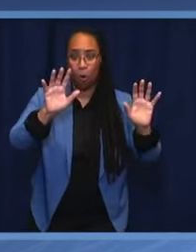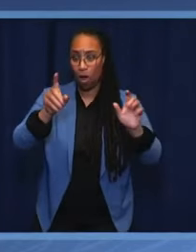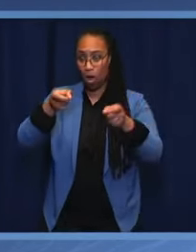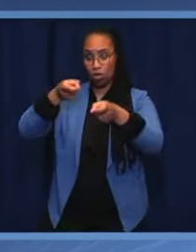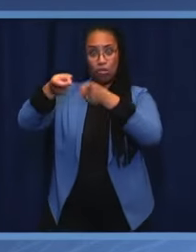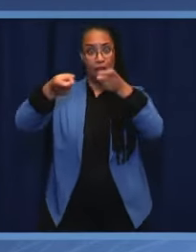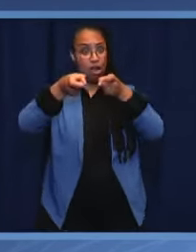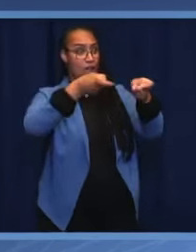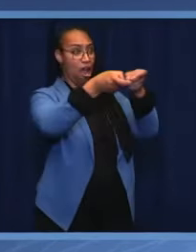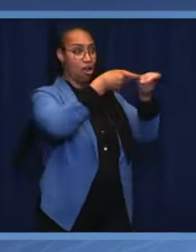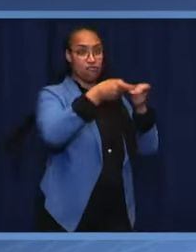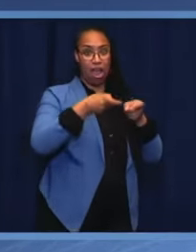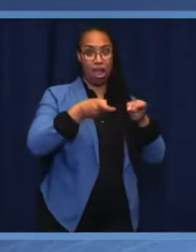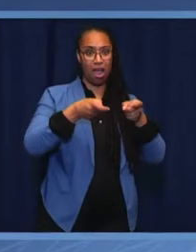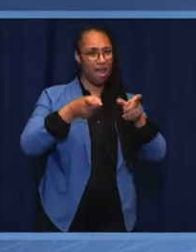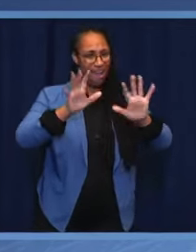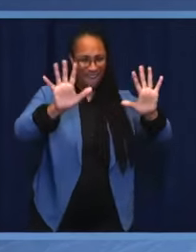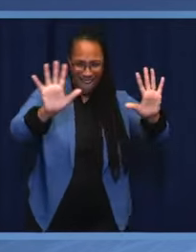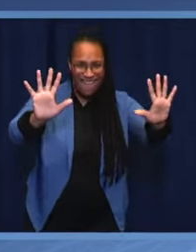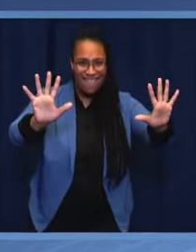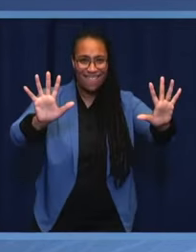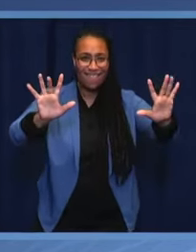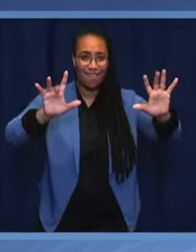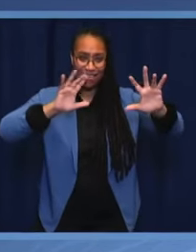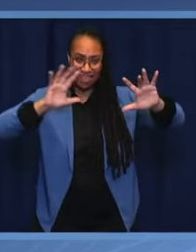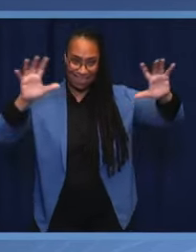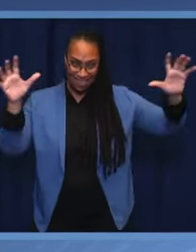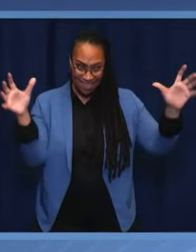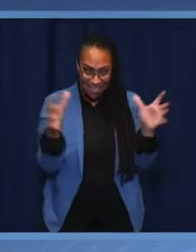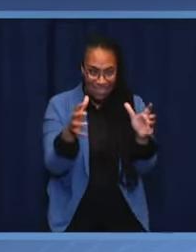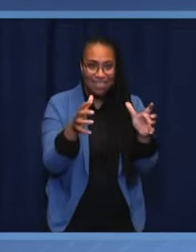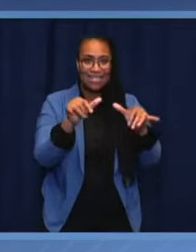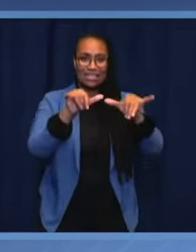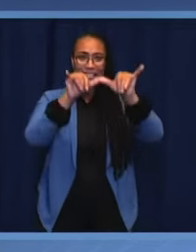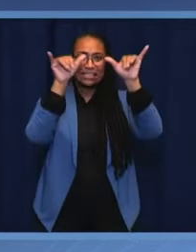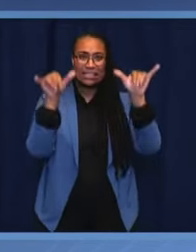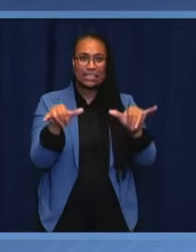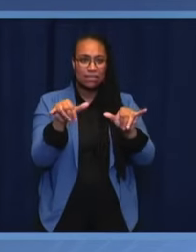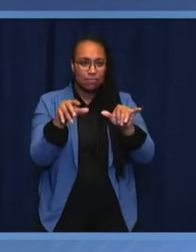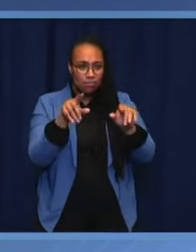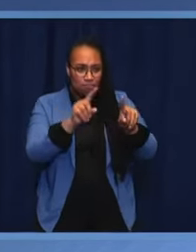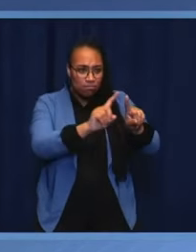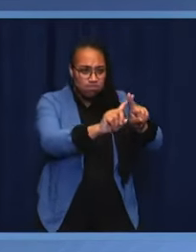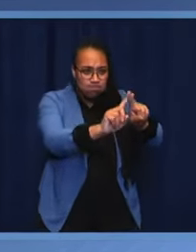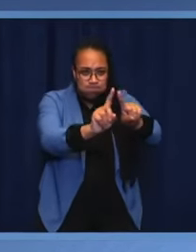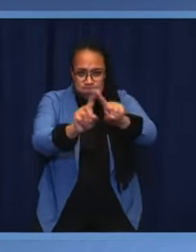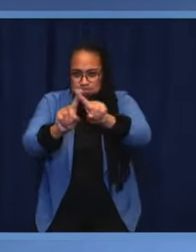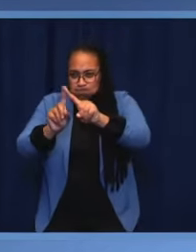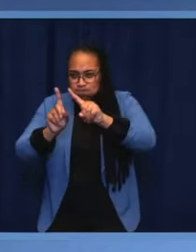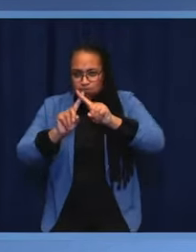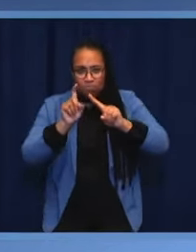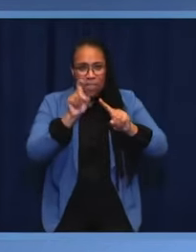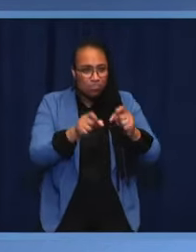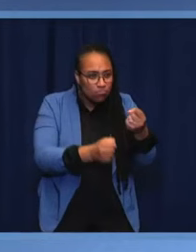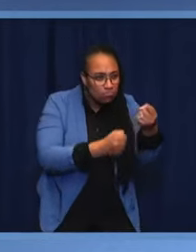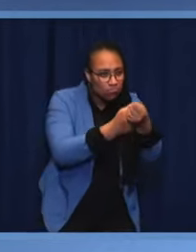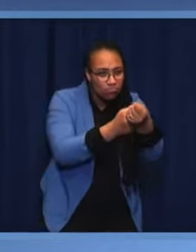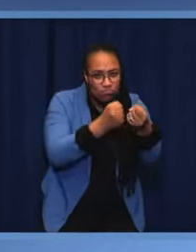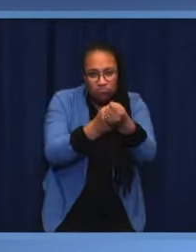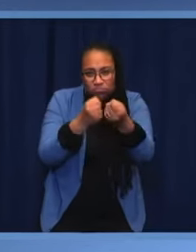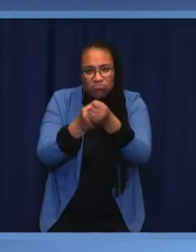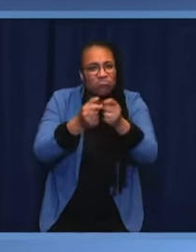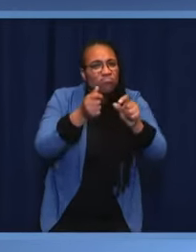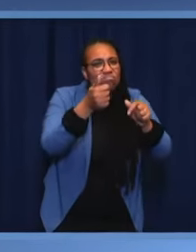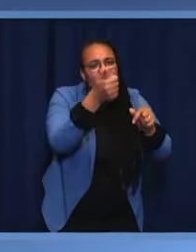Democracy is a common good. Let's support one another and ensure that it is sustained with the most